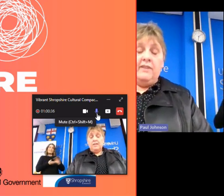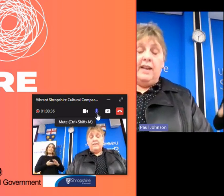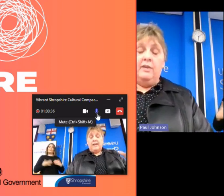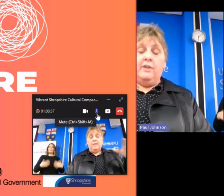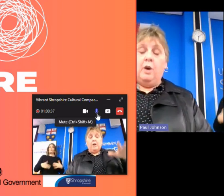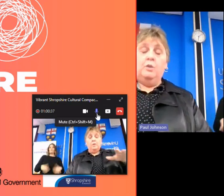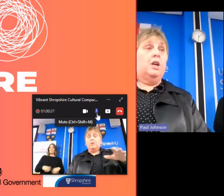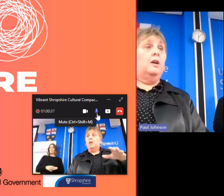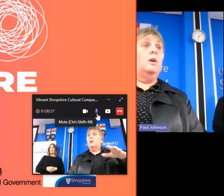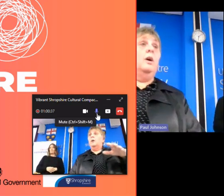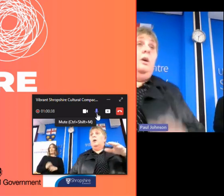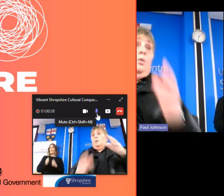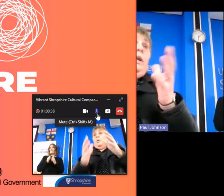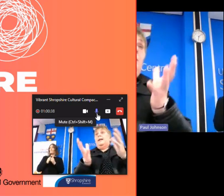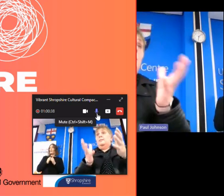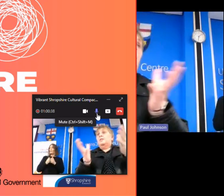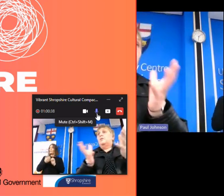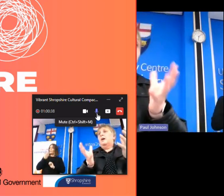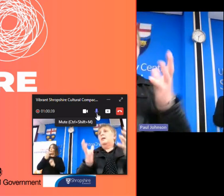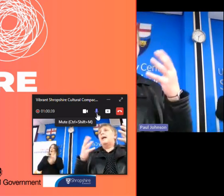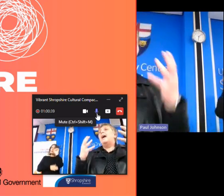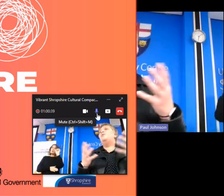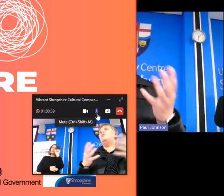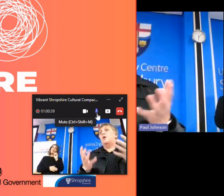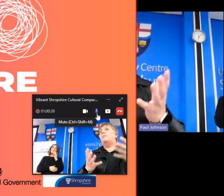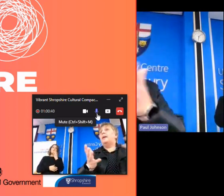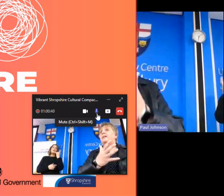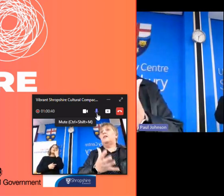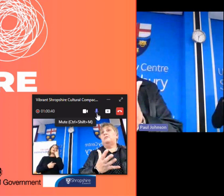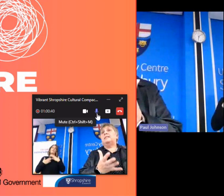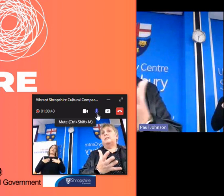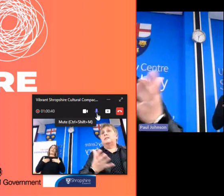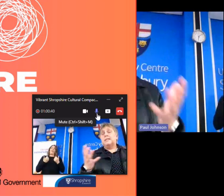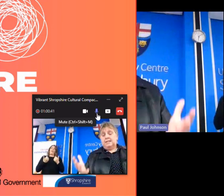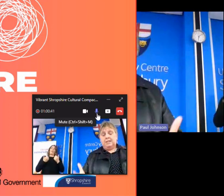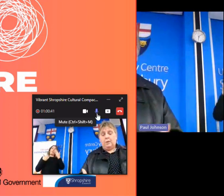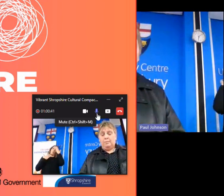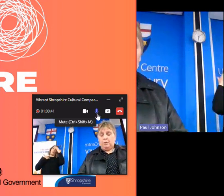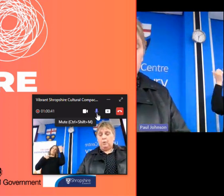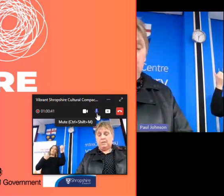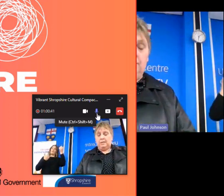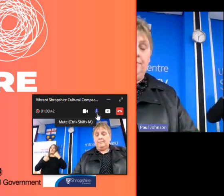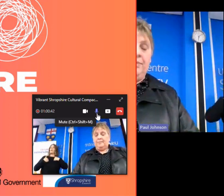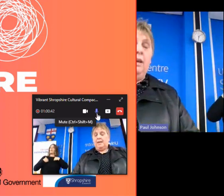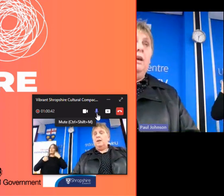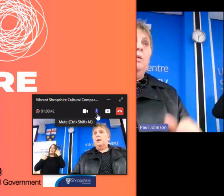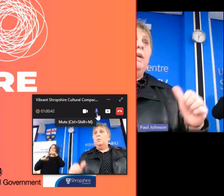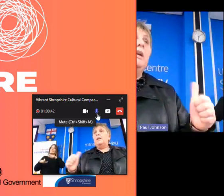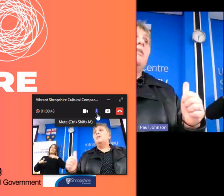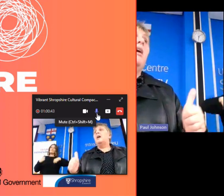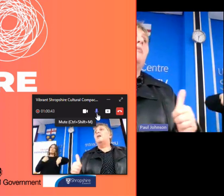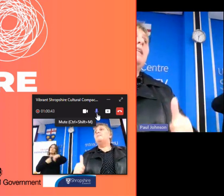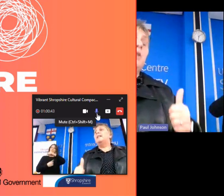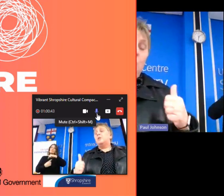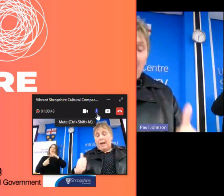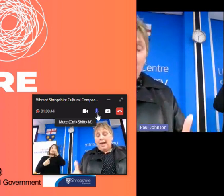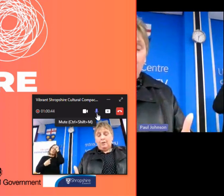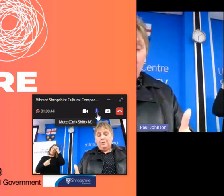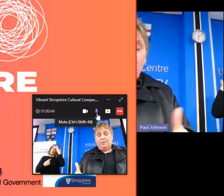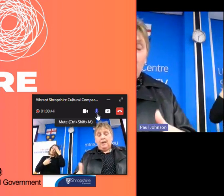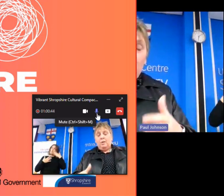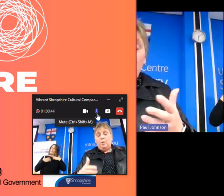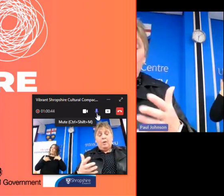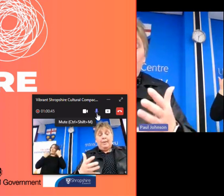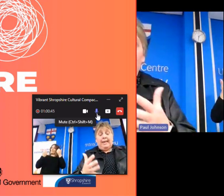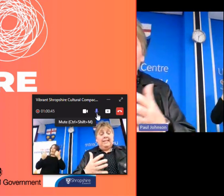also know that the value of culture when it comes to our health and well-being of our residents is so important we know that our mental